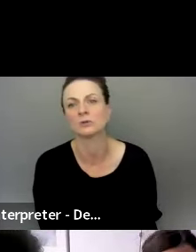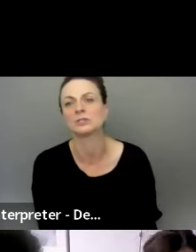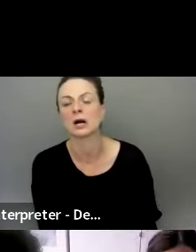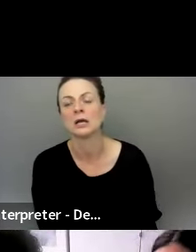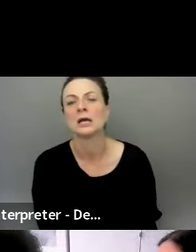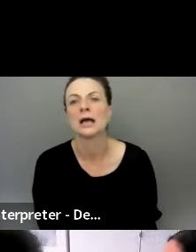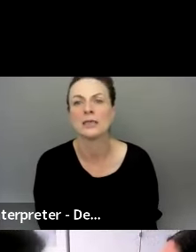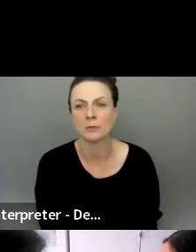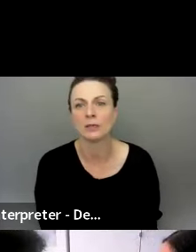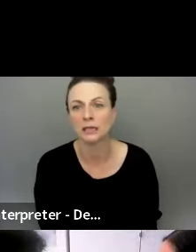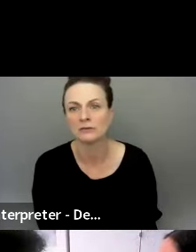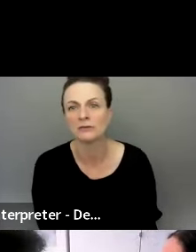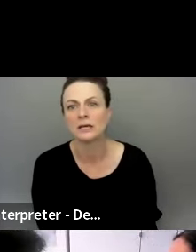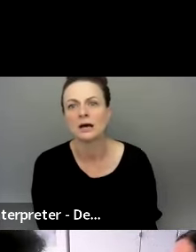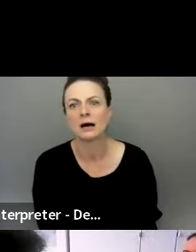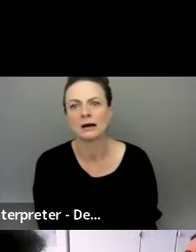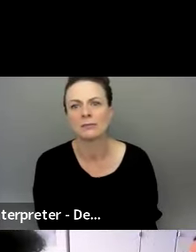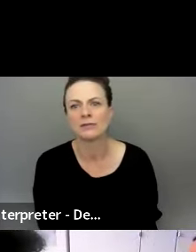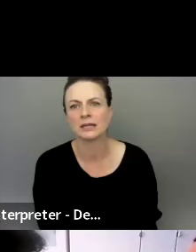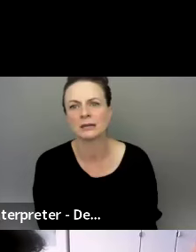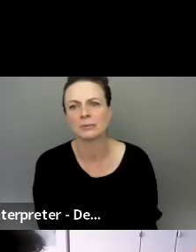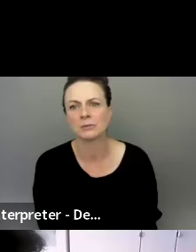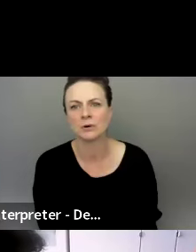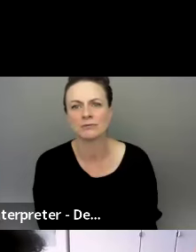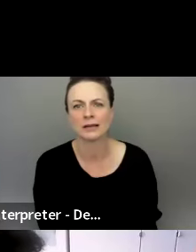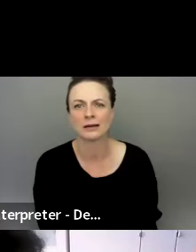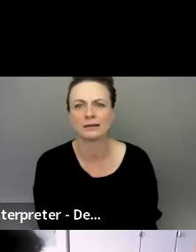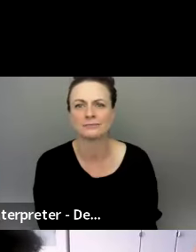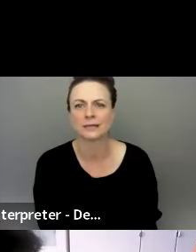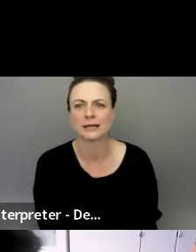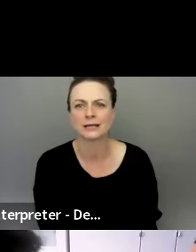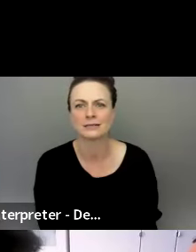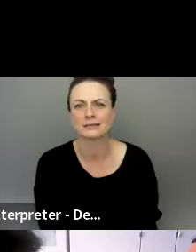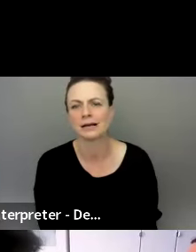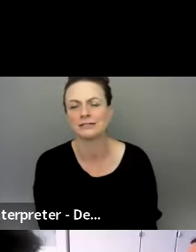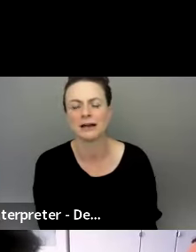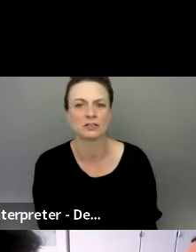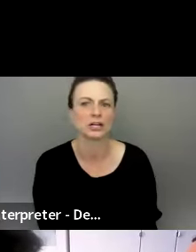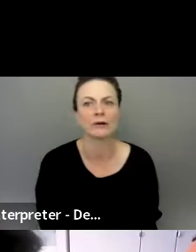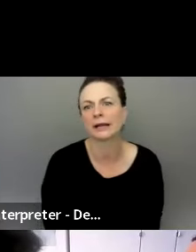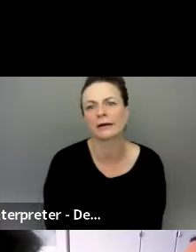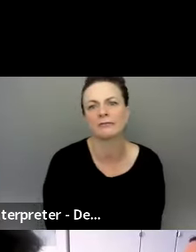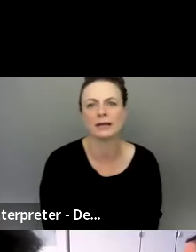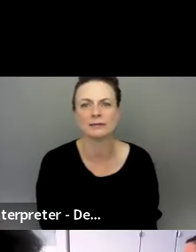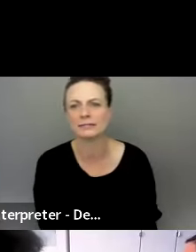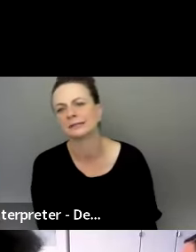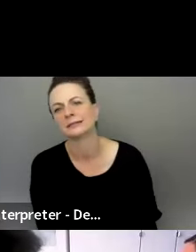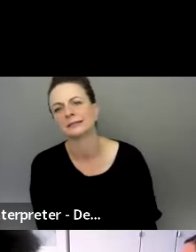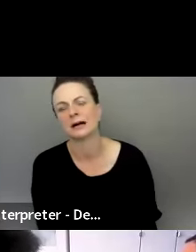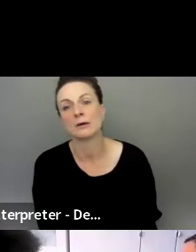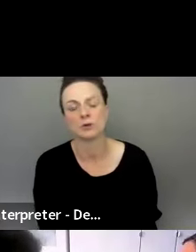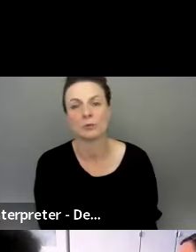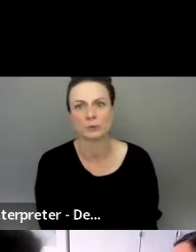that technical talk, and then we leave, then it'll be more of like a, I guess, a deaf sharing event.